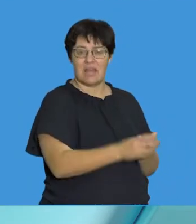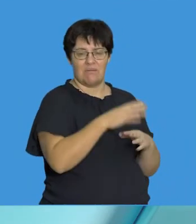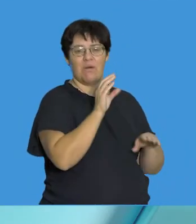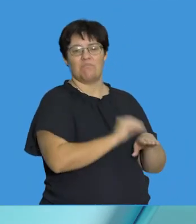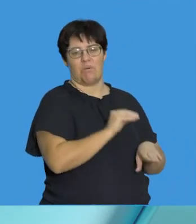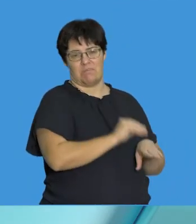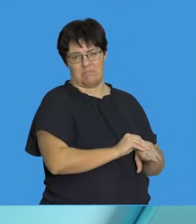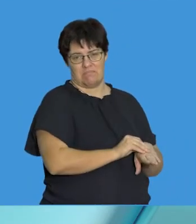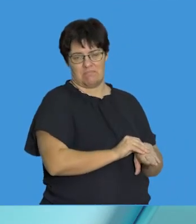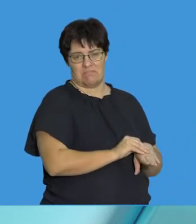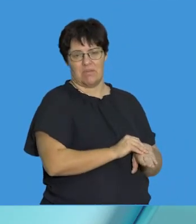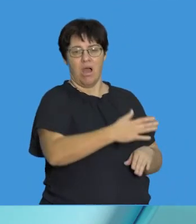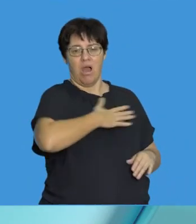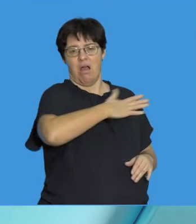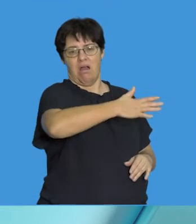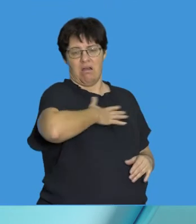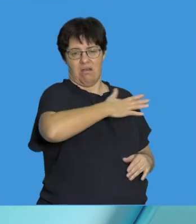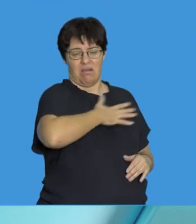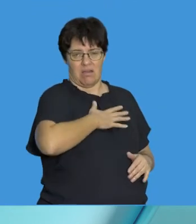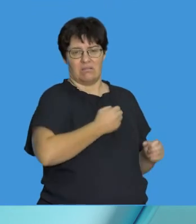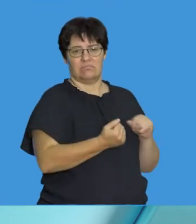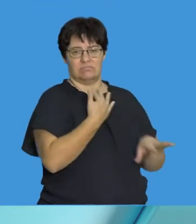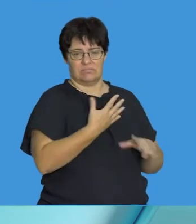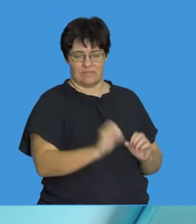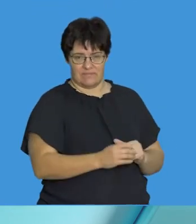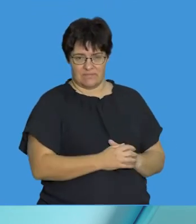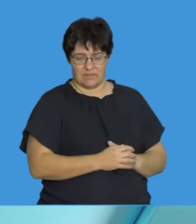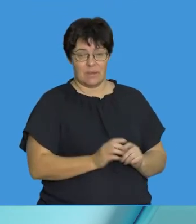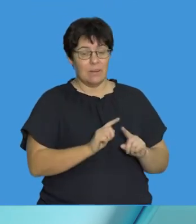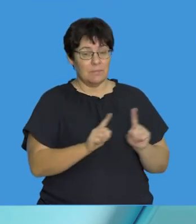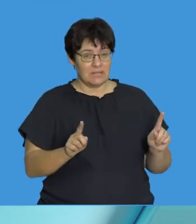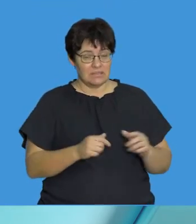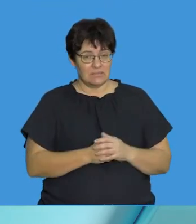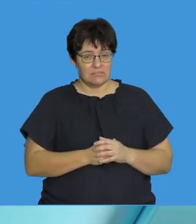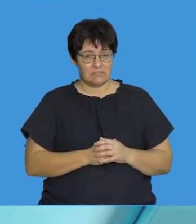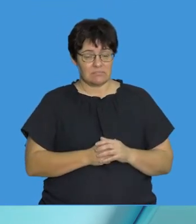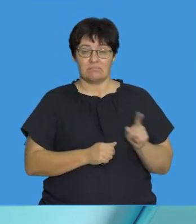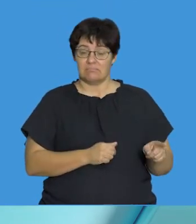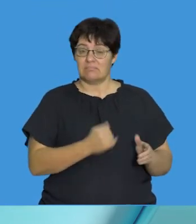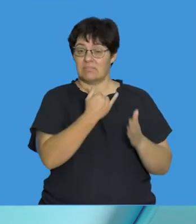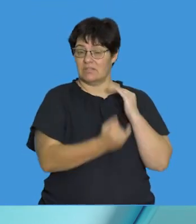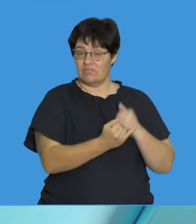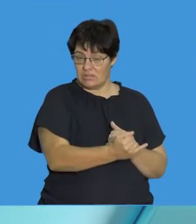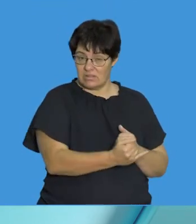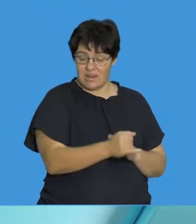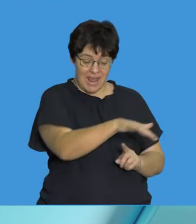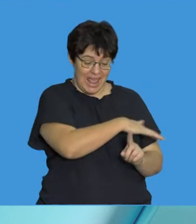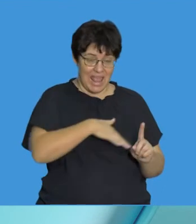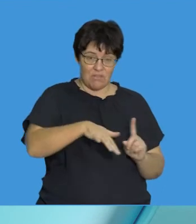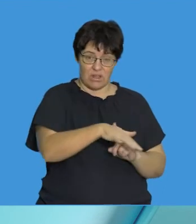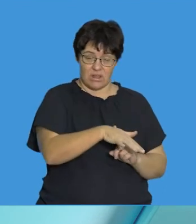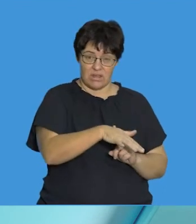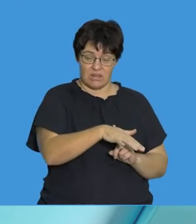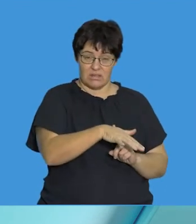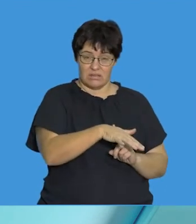problems in terms of the amount of oxygen being transported. However, when these individuals who live in areas